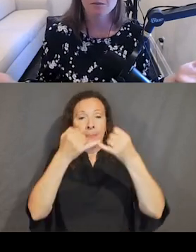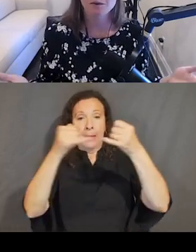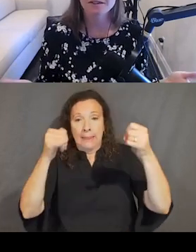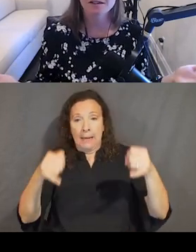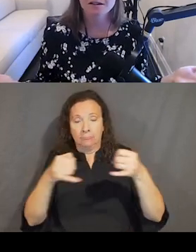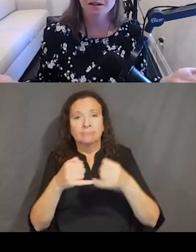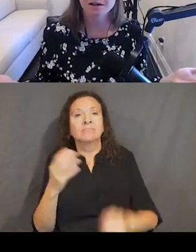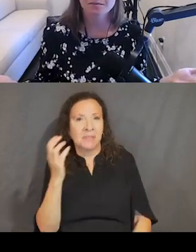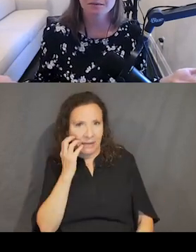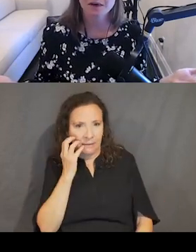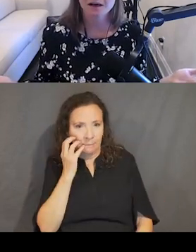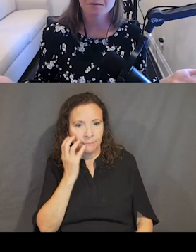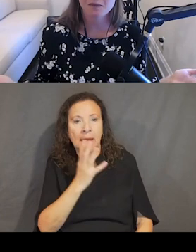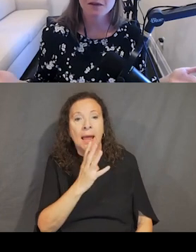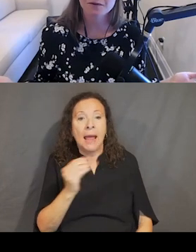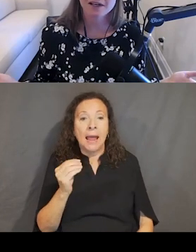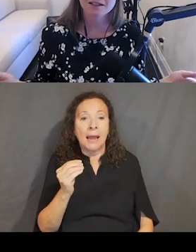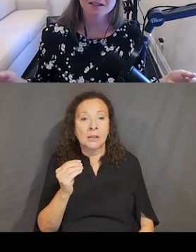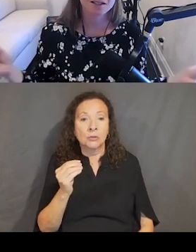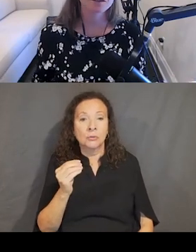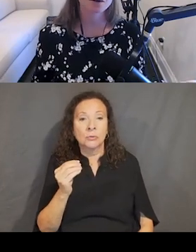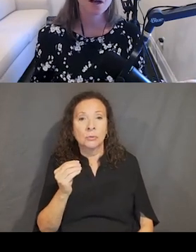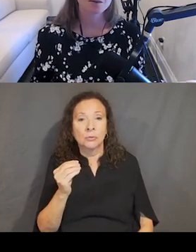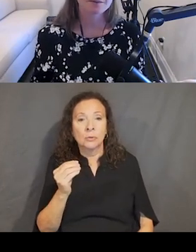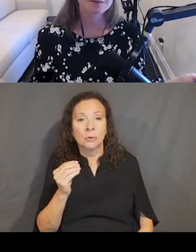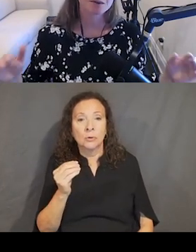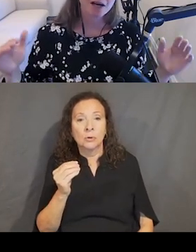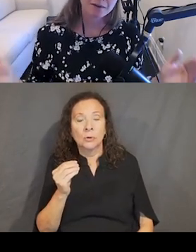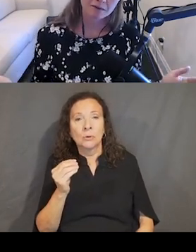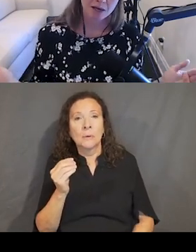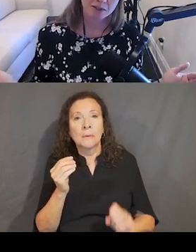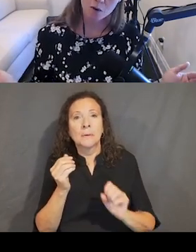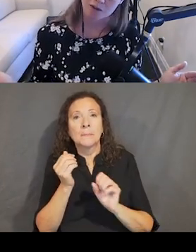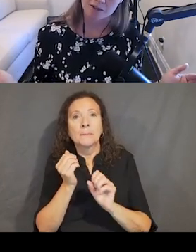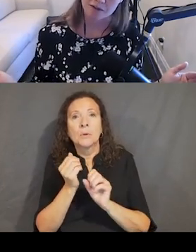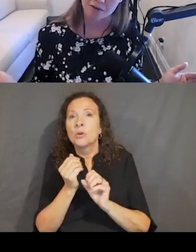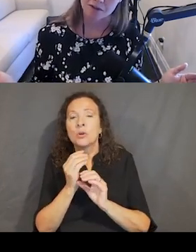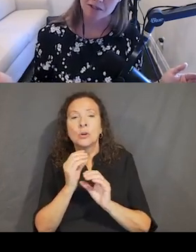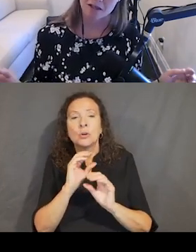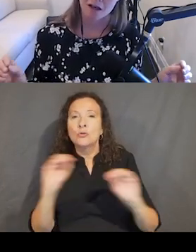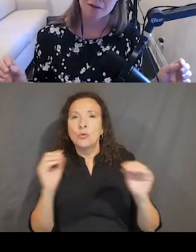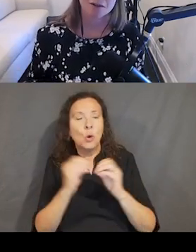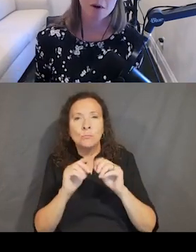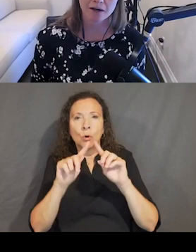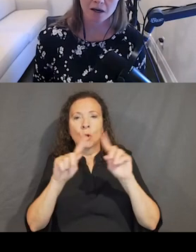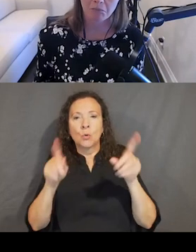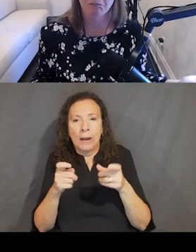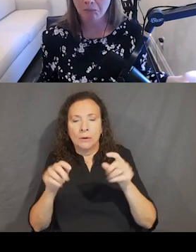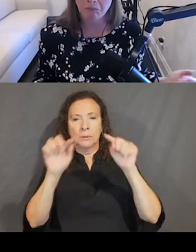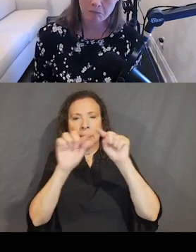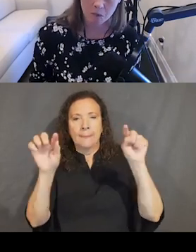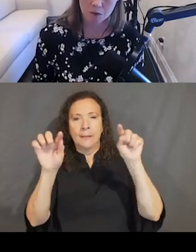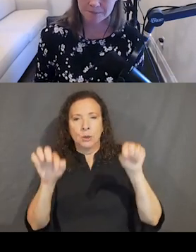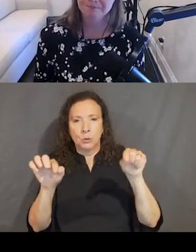that, but we've changed the radius to zero, which means we don't have rounded corners for our focus state. They're square now.